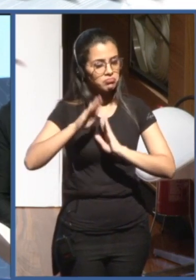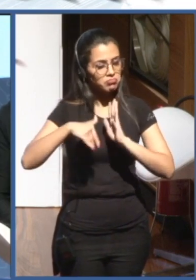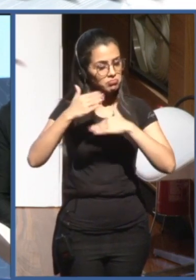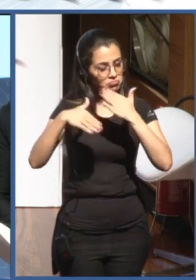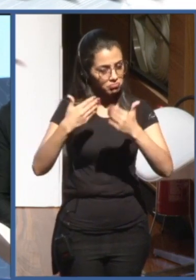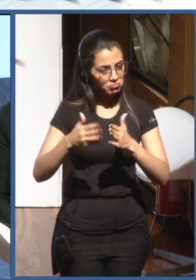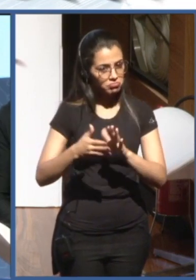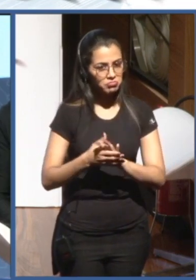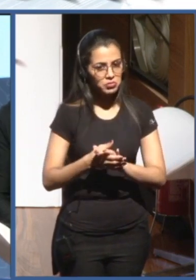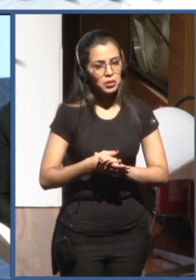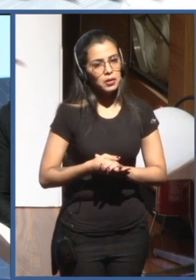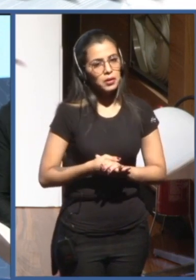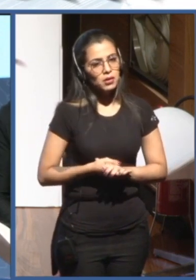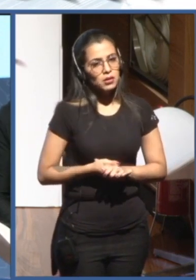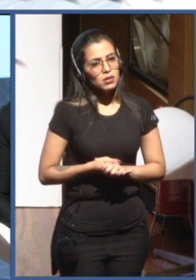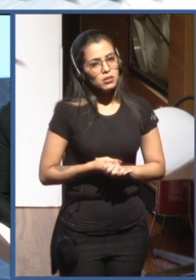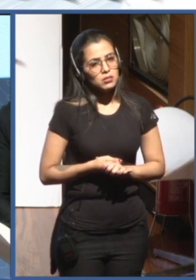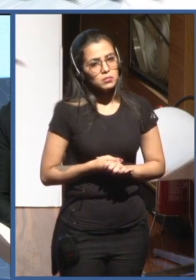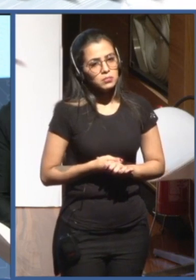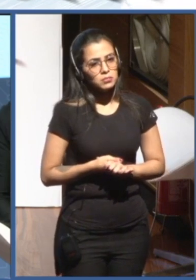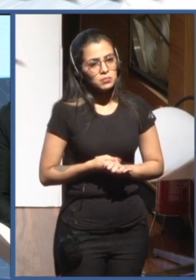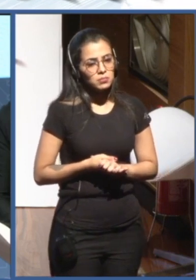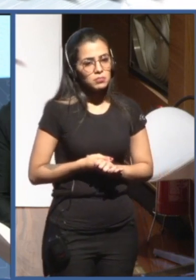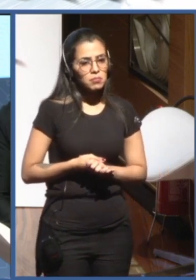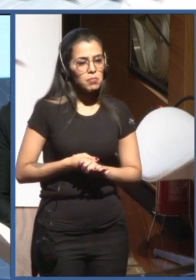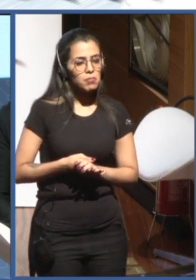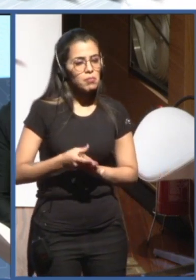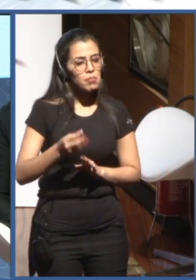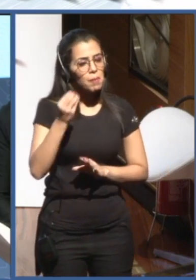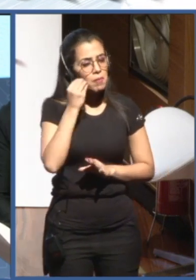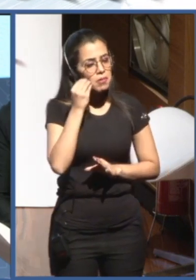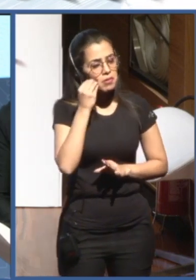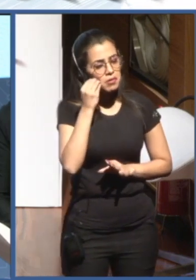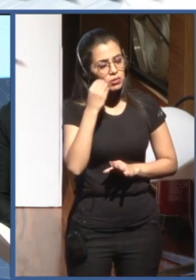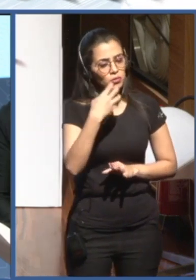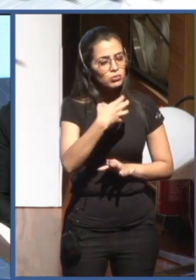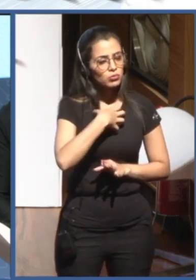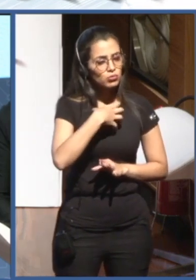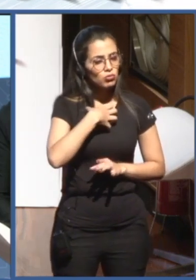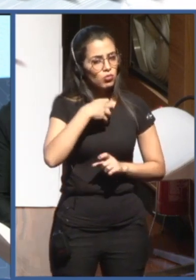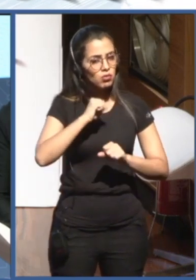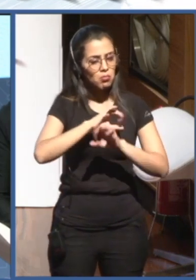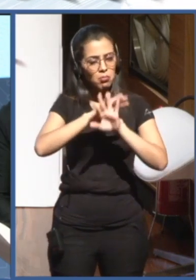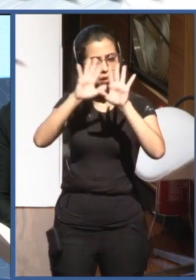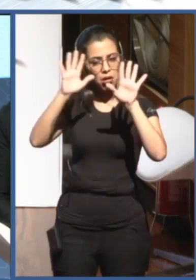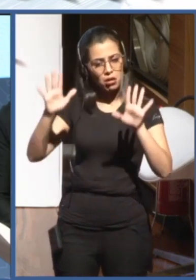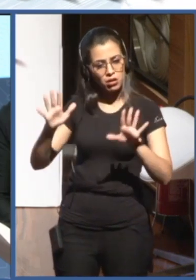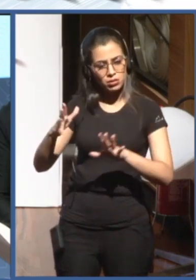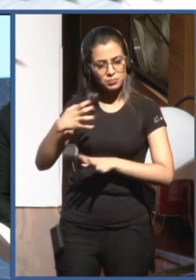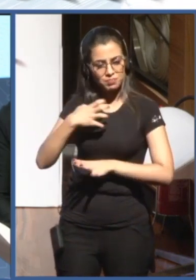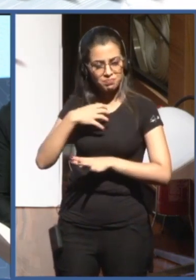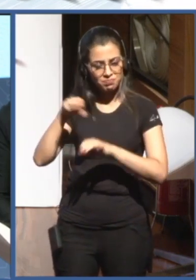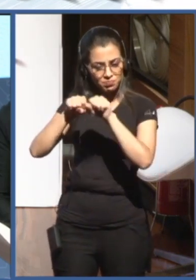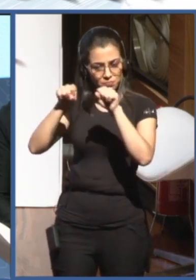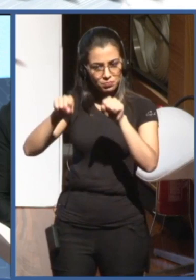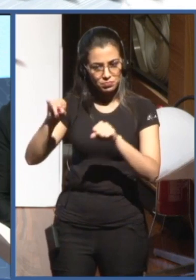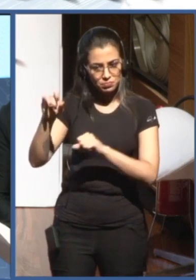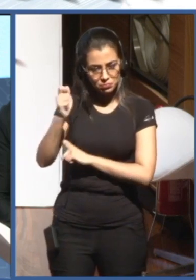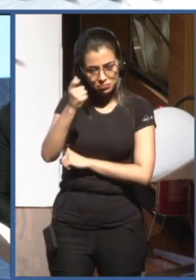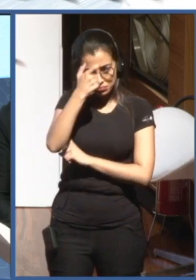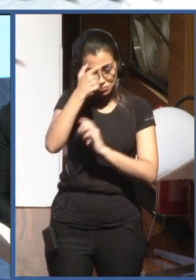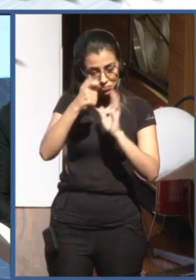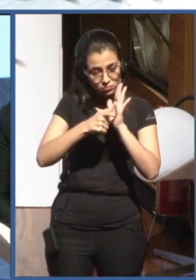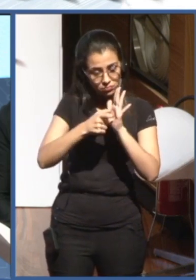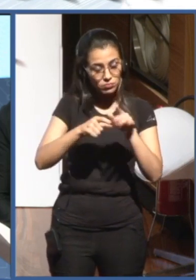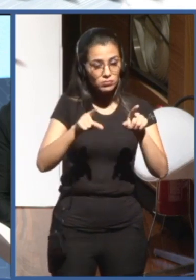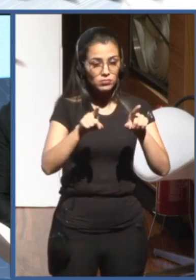approach to AI systems. And it also includes five recommendations for policymakers with the idea that we need to create